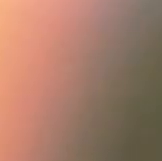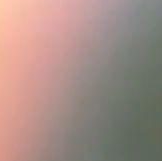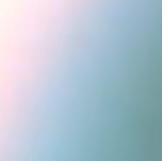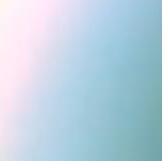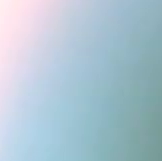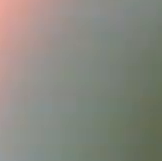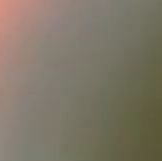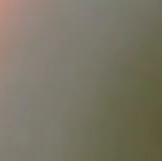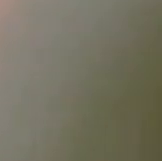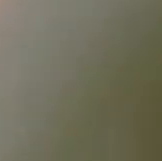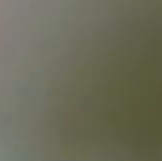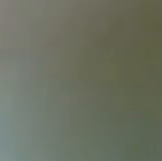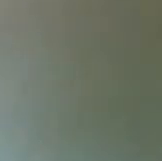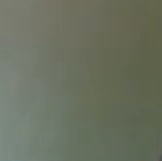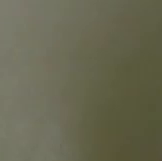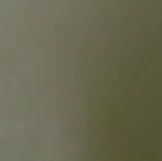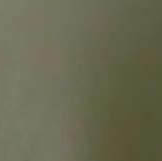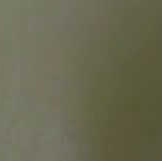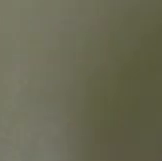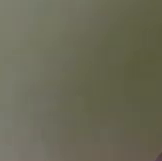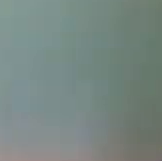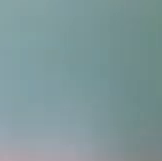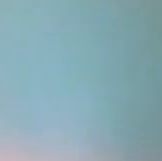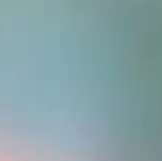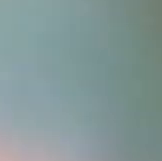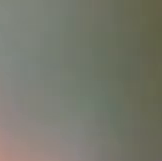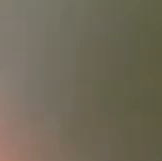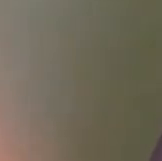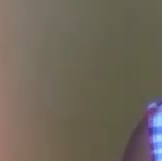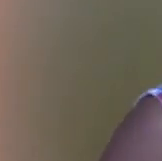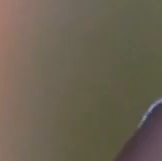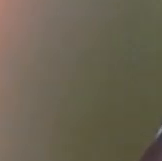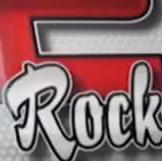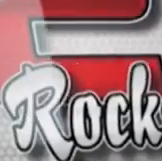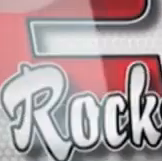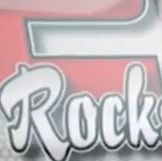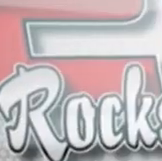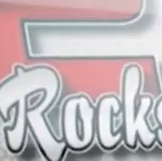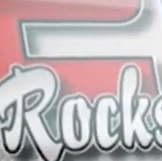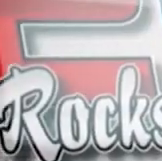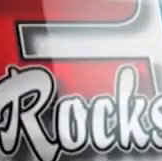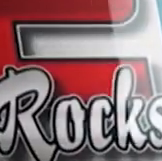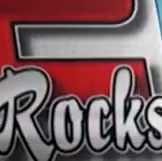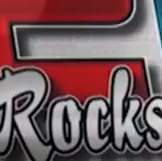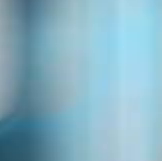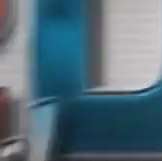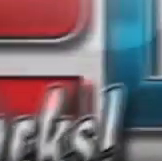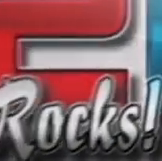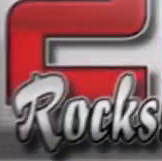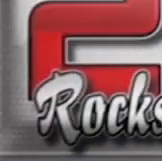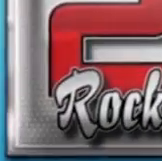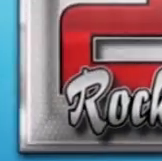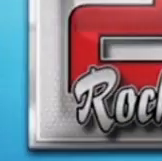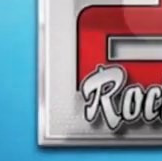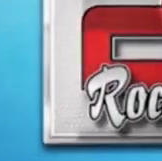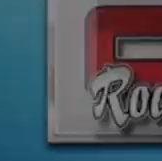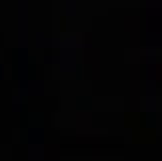Hi, I'm Asadika, and I'm from Lutoka, and I love Today FM. Today FM rocks. Today's hit music on Today FM.